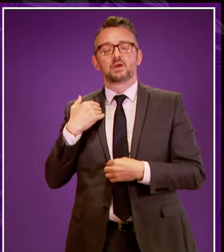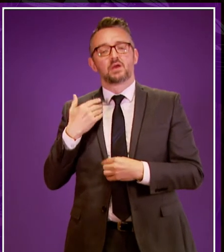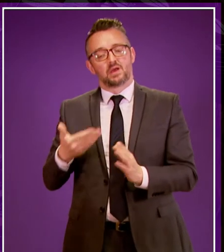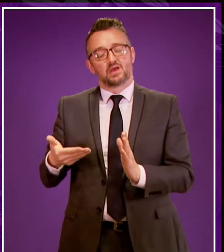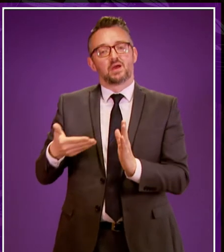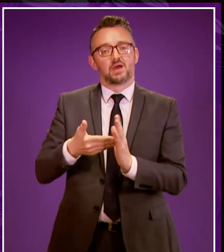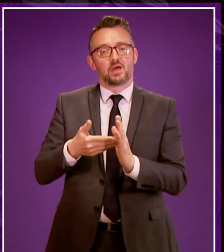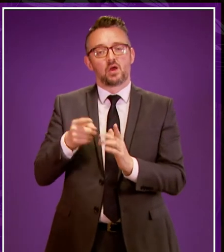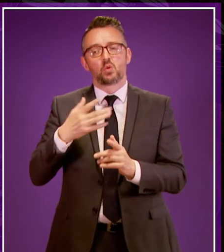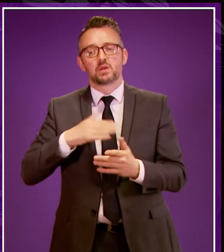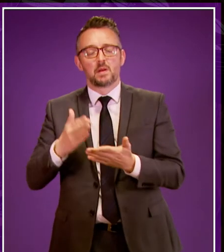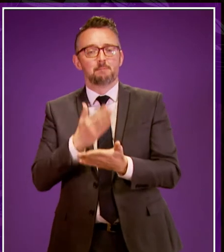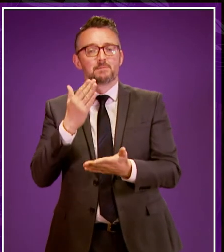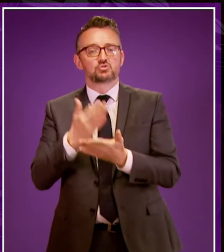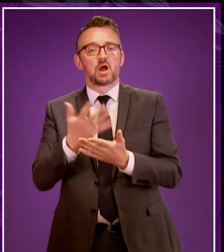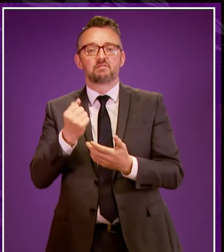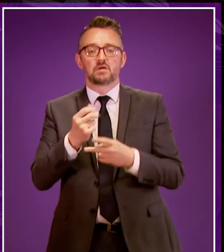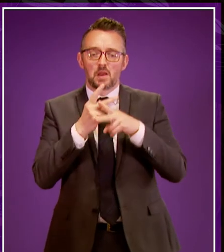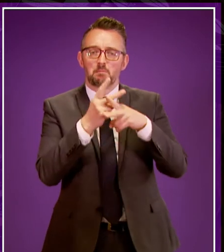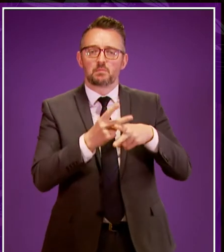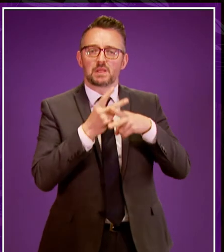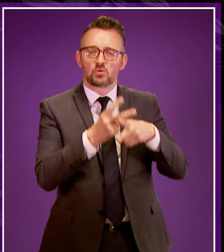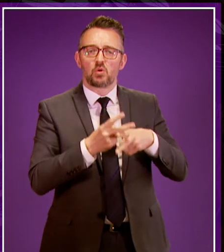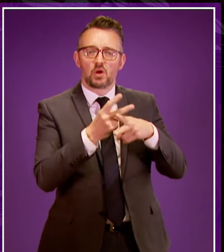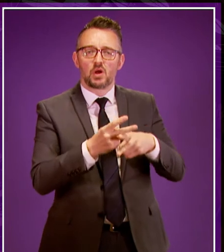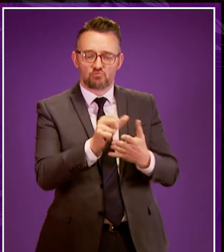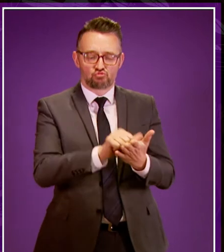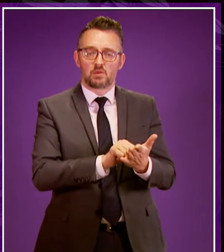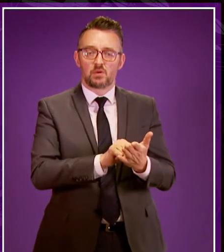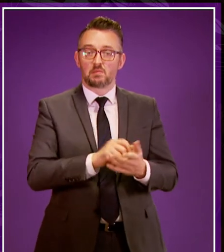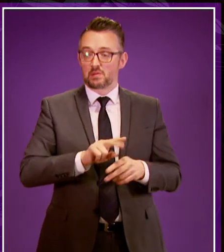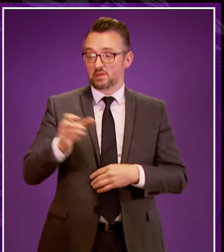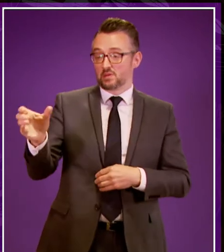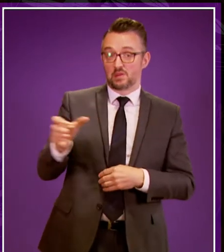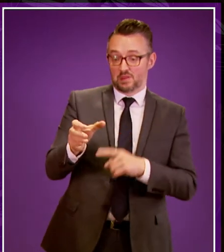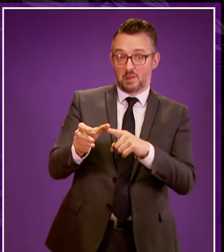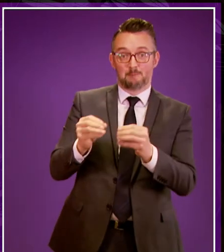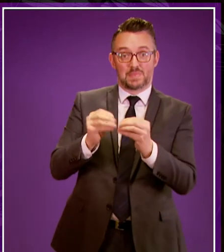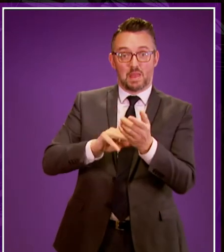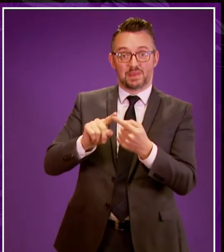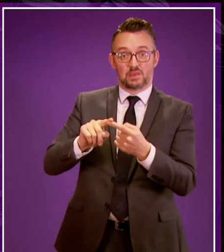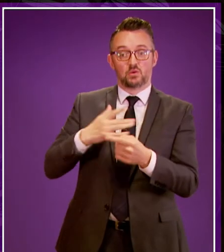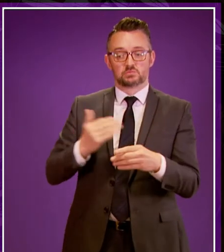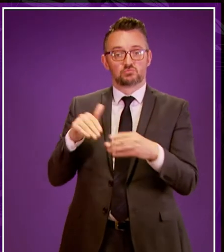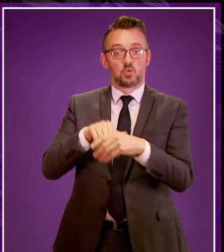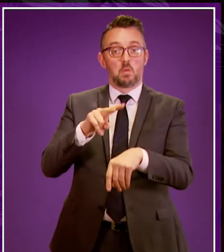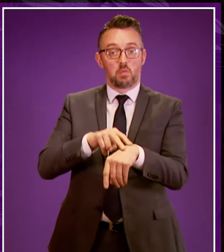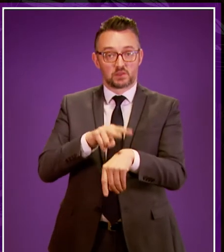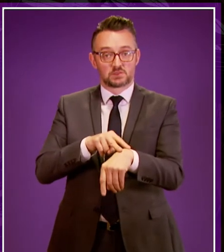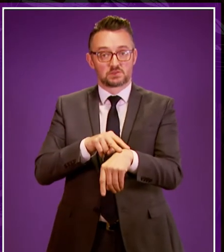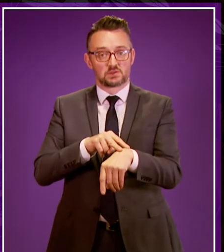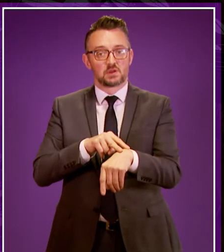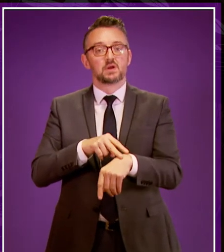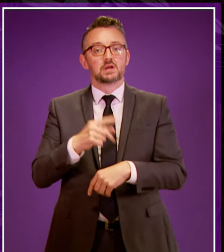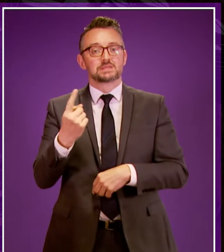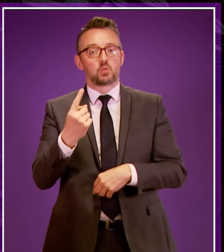they're also making sure that they have a mentoring programme in place so those individuals from BME communities who do join the police service that they